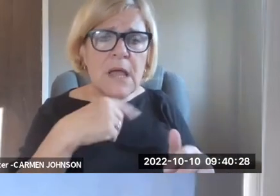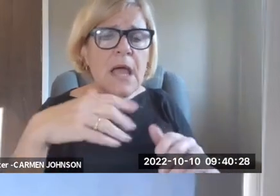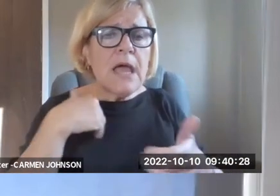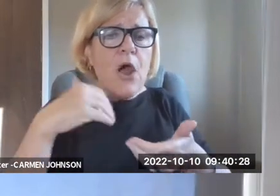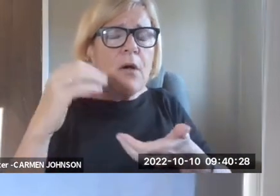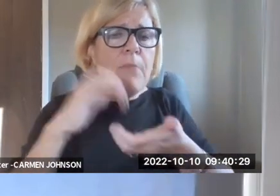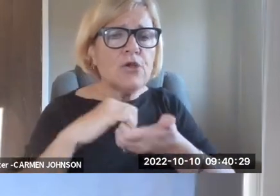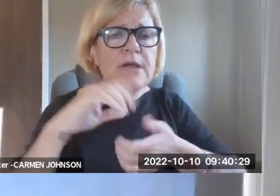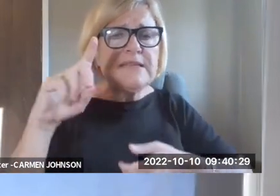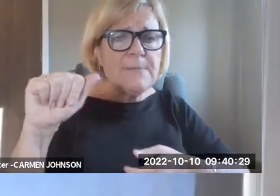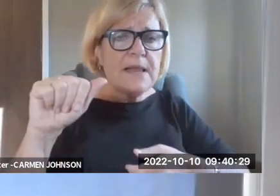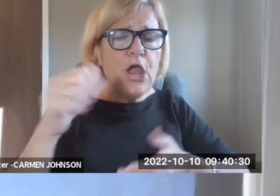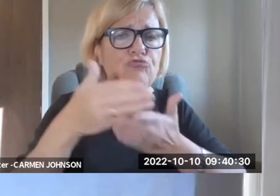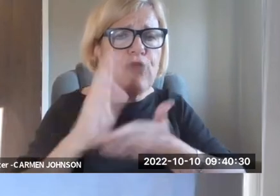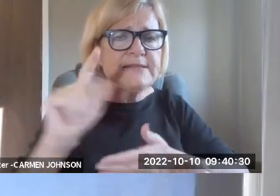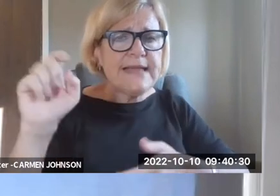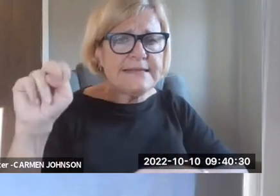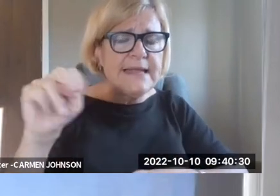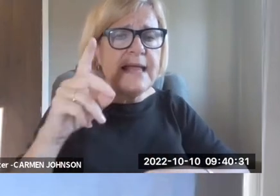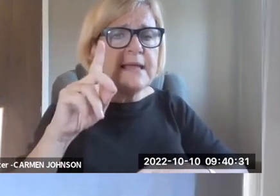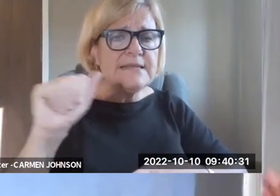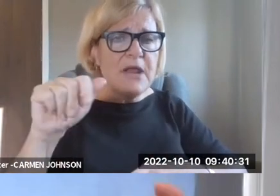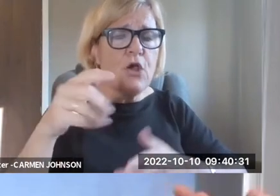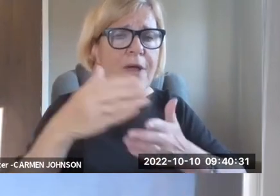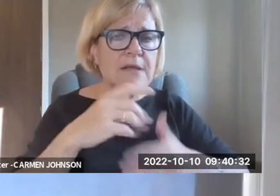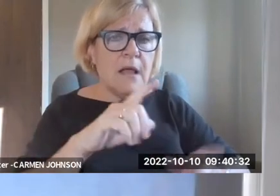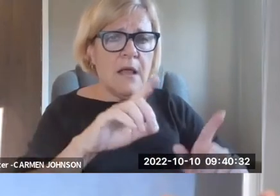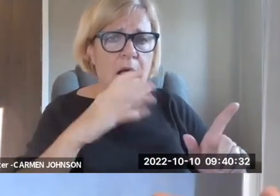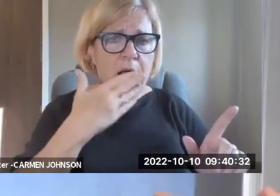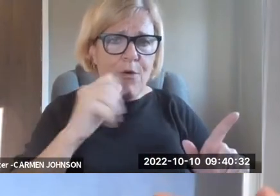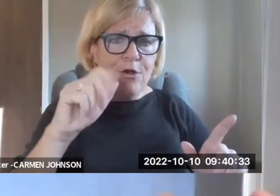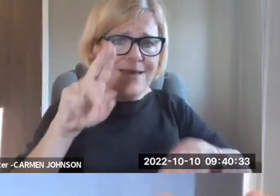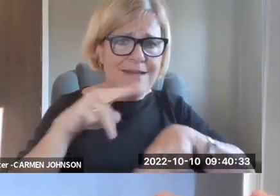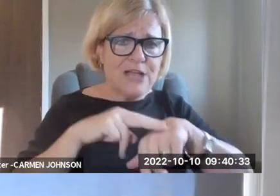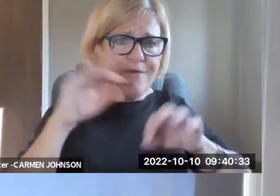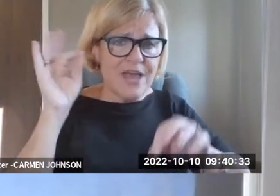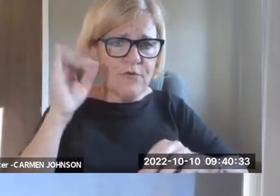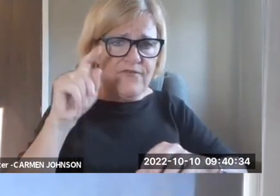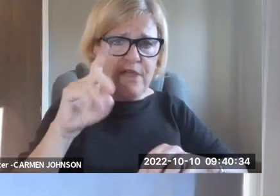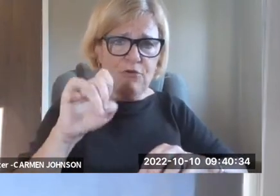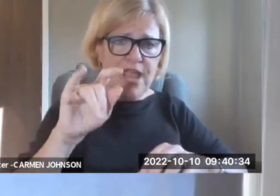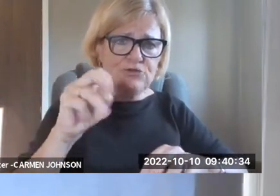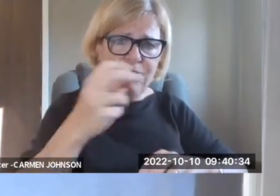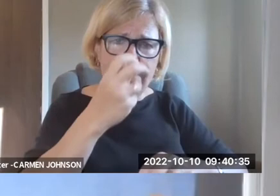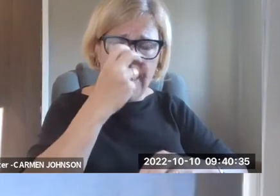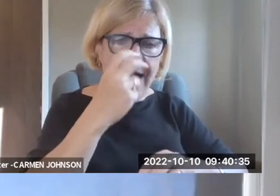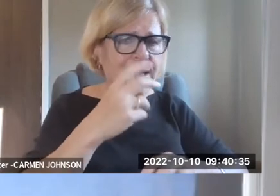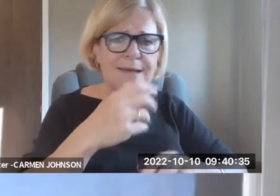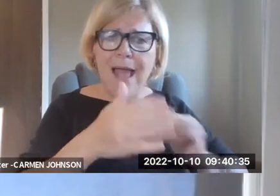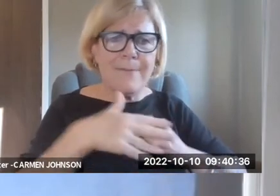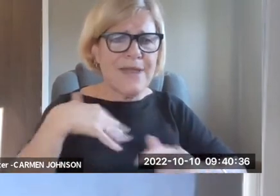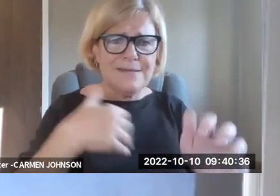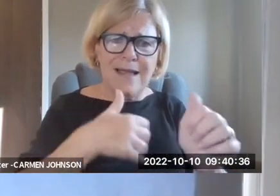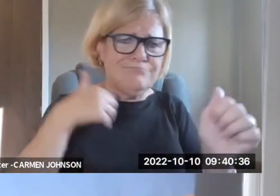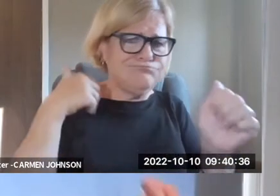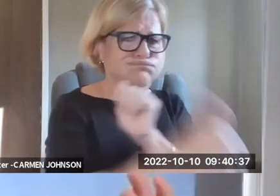organizational plaintiffs do not have an exhaustion requirement and our partners, um, disability law, disability rights, Tennessee, disability